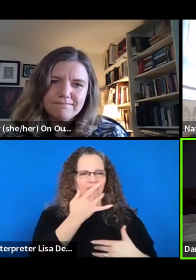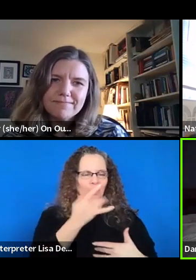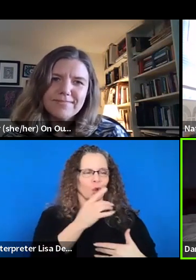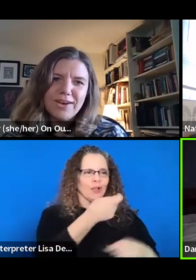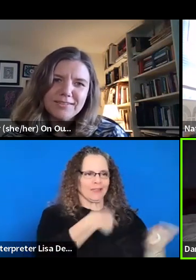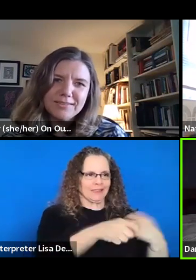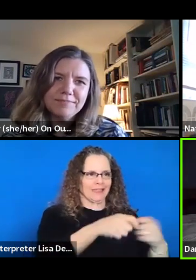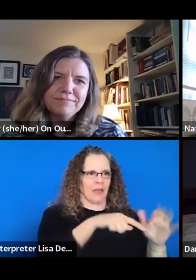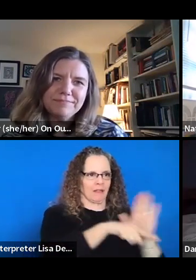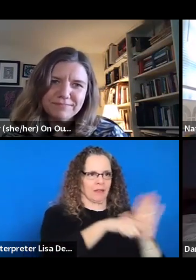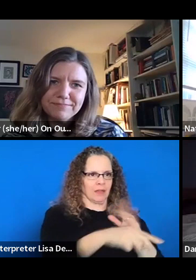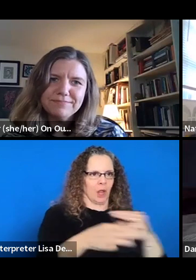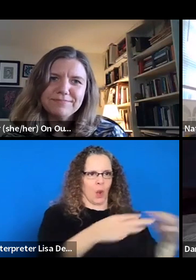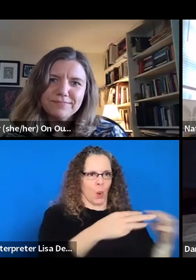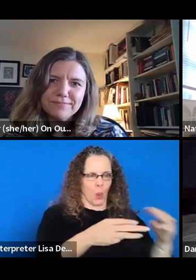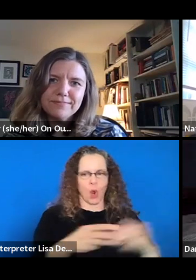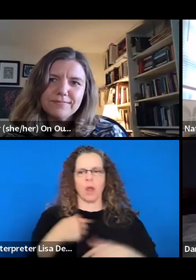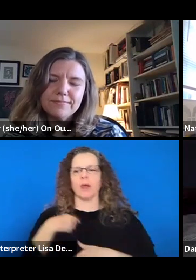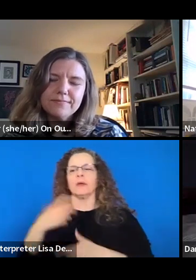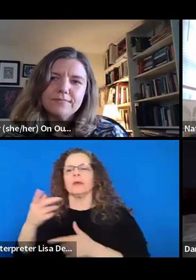vision. Thank you.